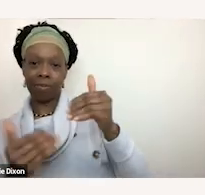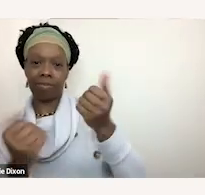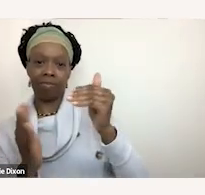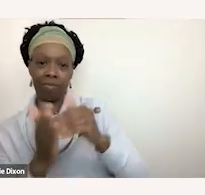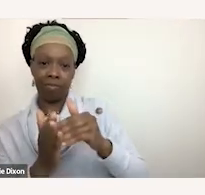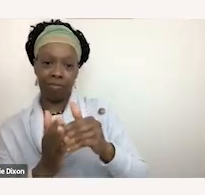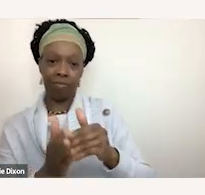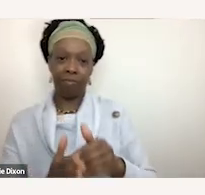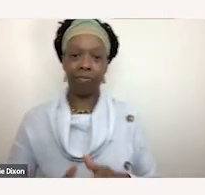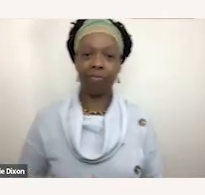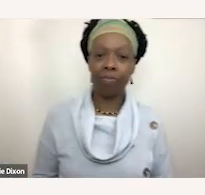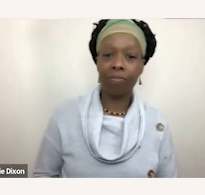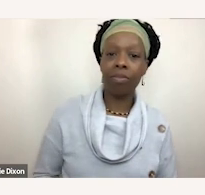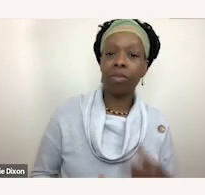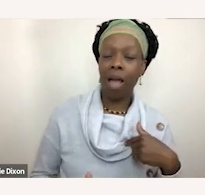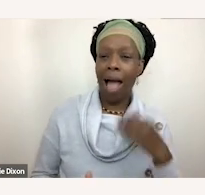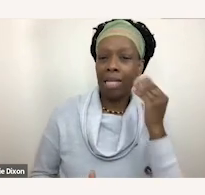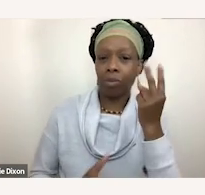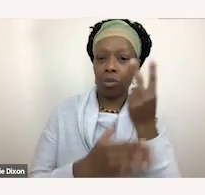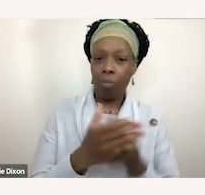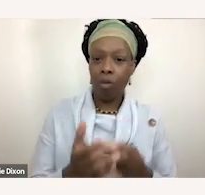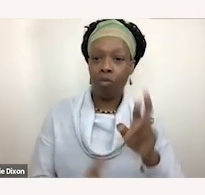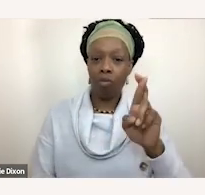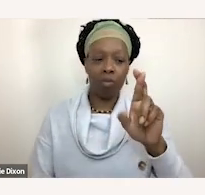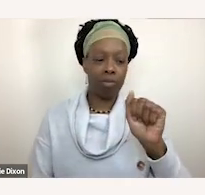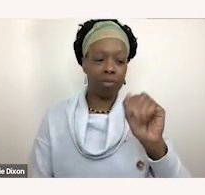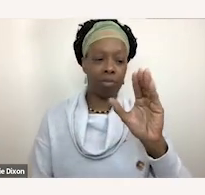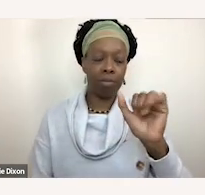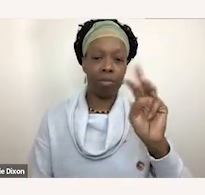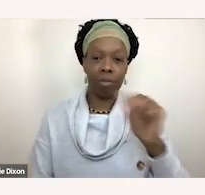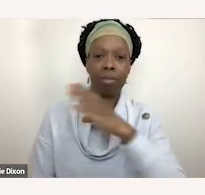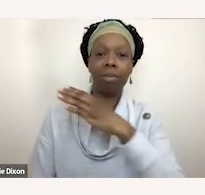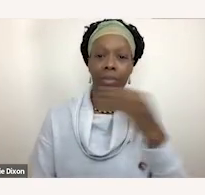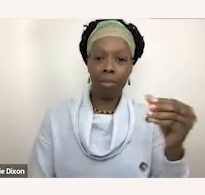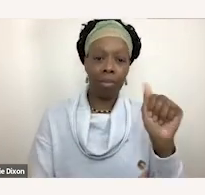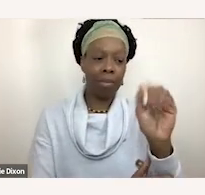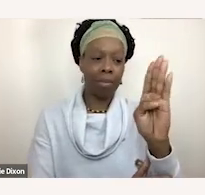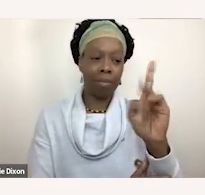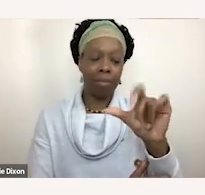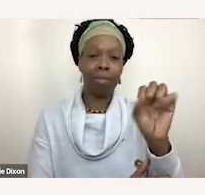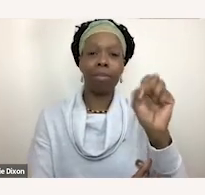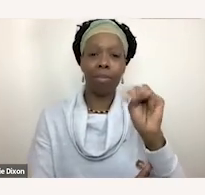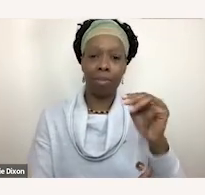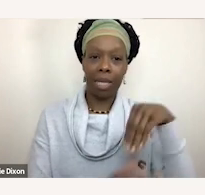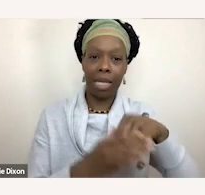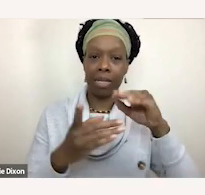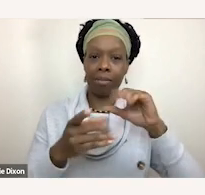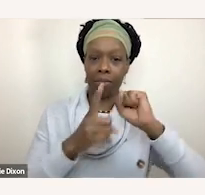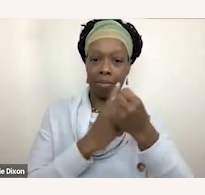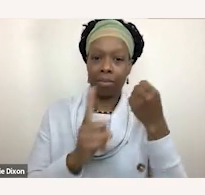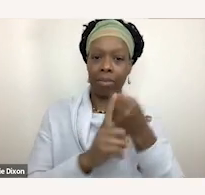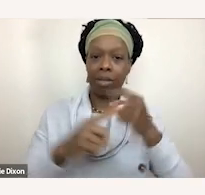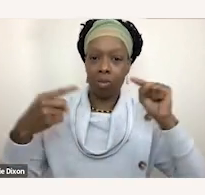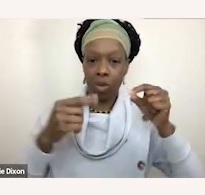...and ableism in a society that struggles with those two. Disability is an opportunity for innovation.